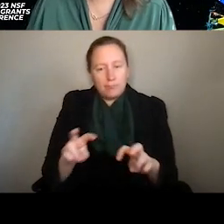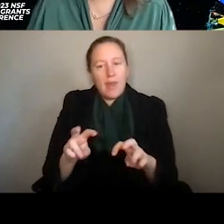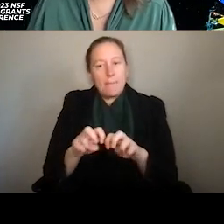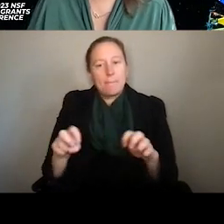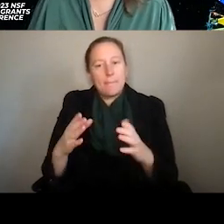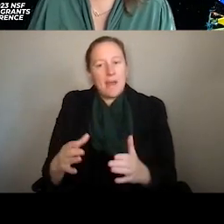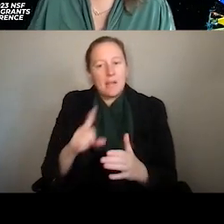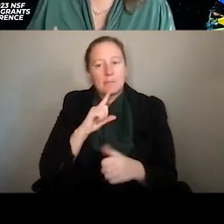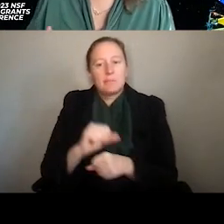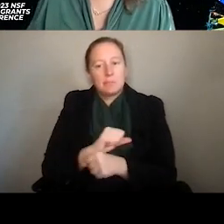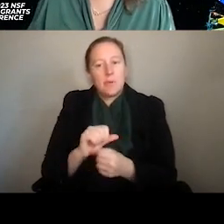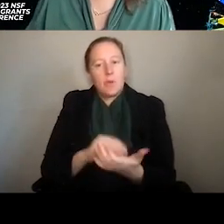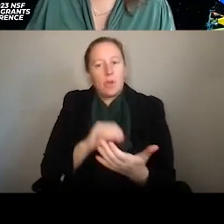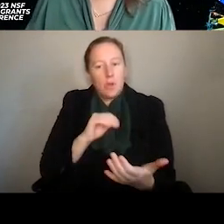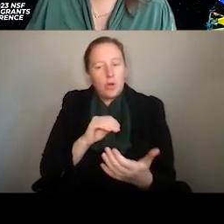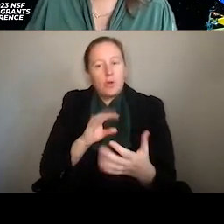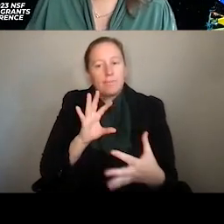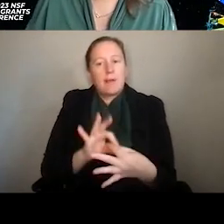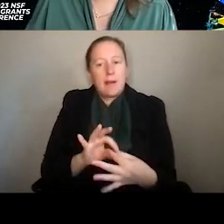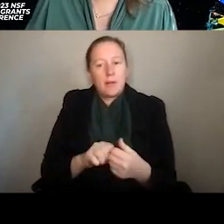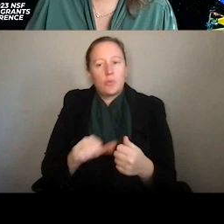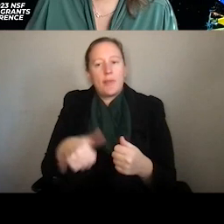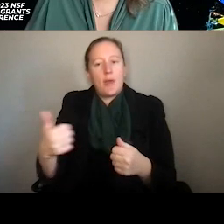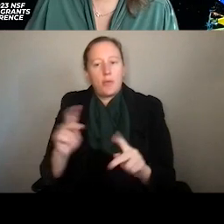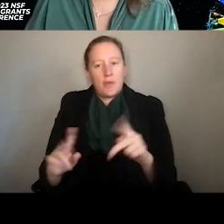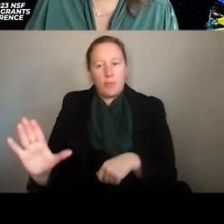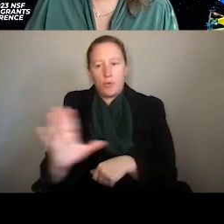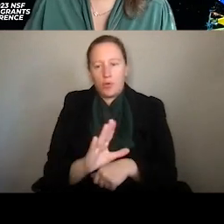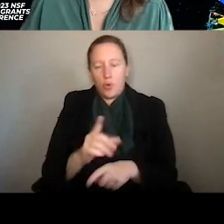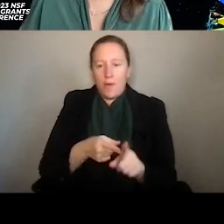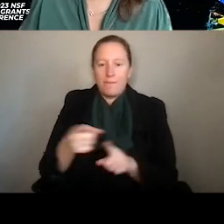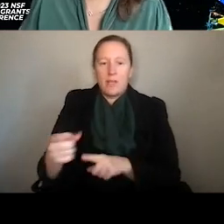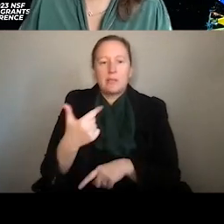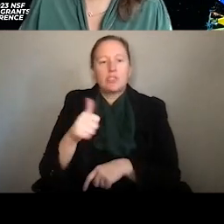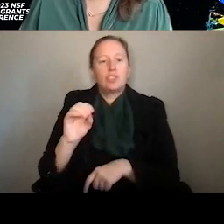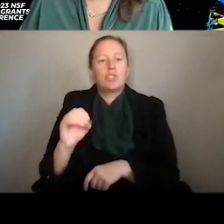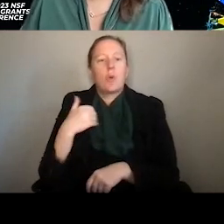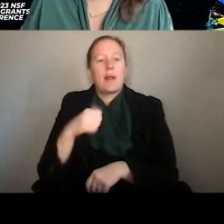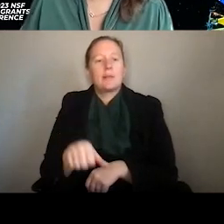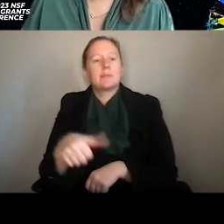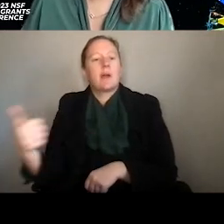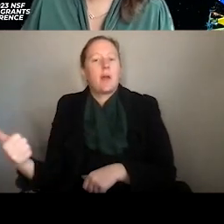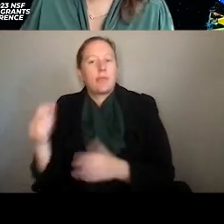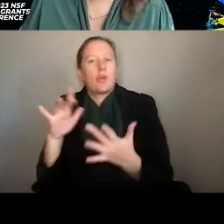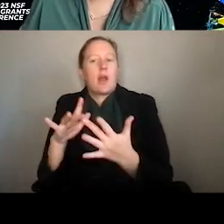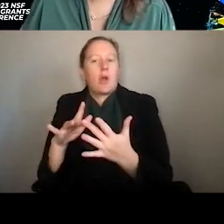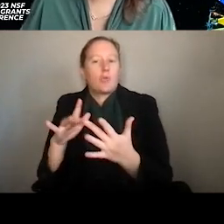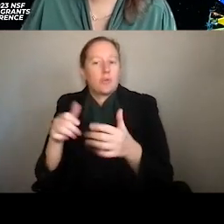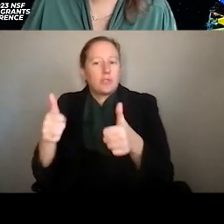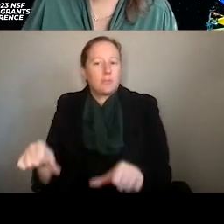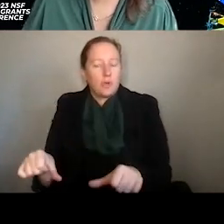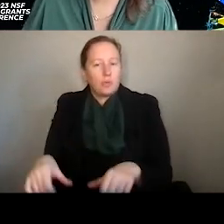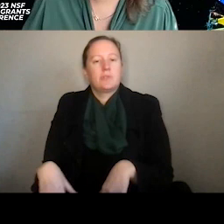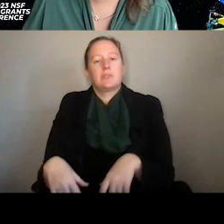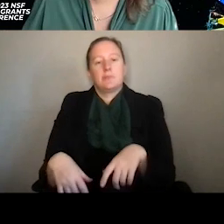the opportunity to connect with others in your field. Geo has some other outreach posted at NSF.gov slash geo